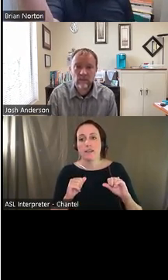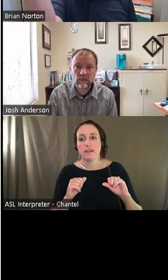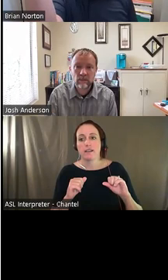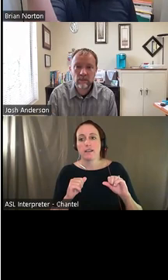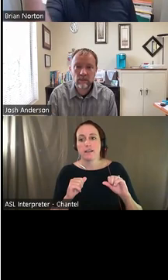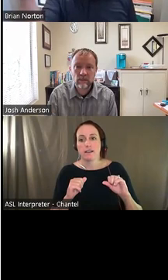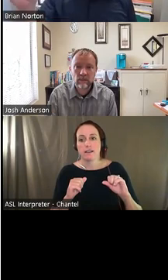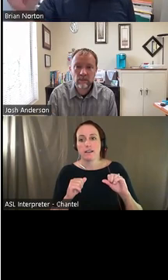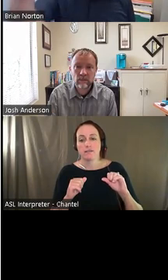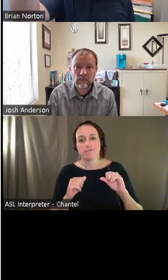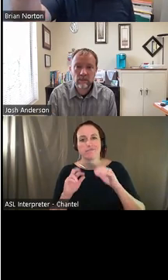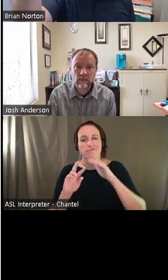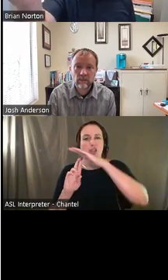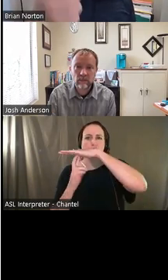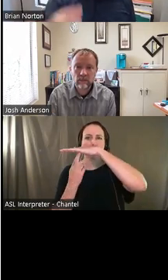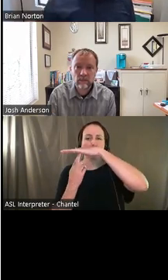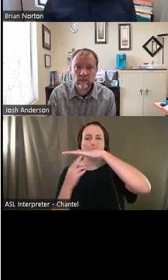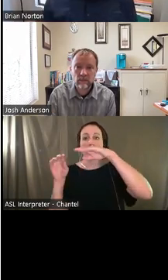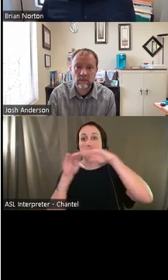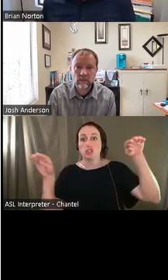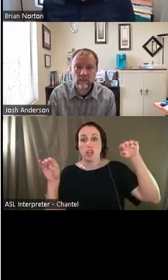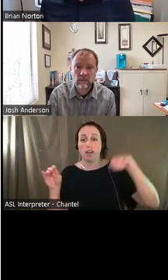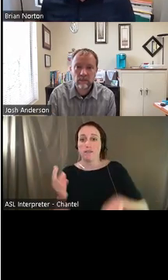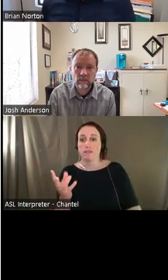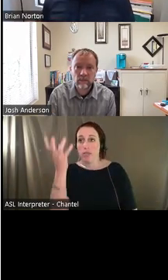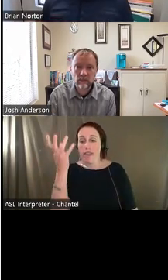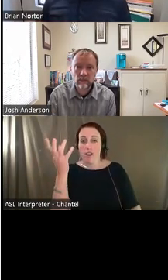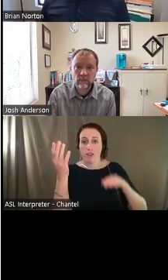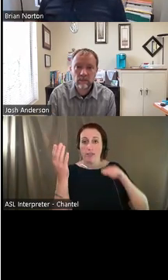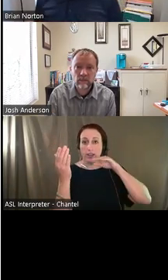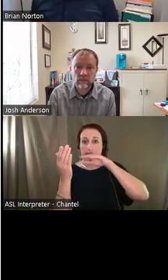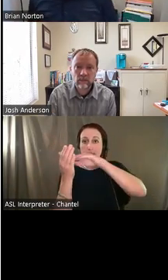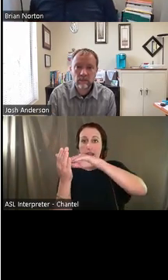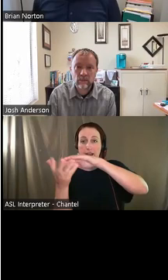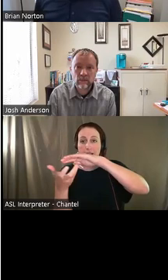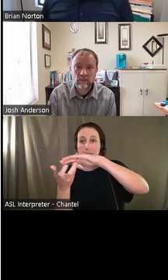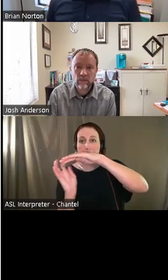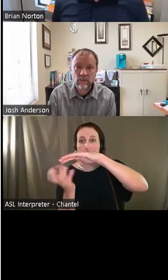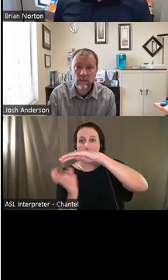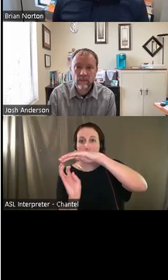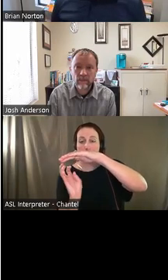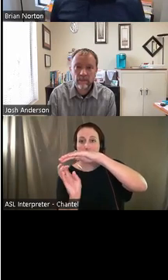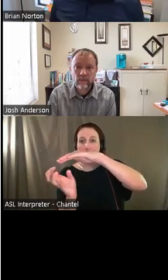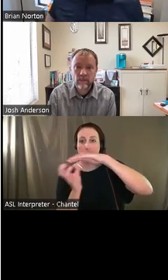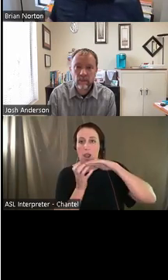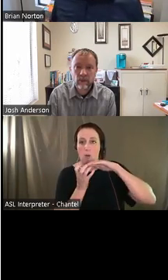an overhead shelf so you can slide it in and, and that way the pills wouldn't fall out of the bottle. Absolutely.